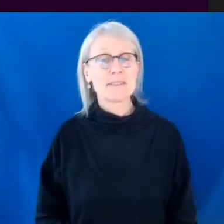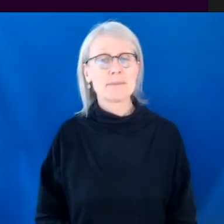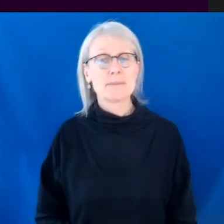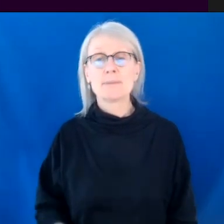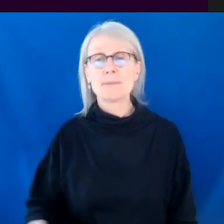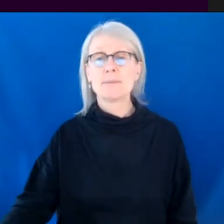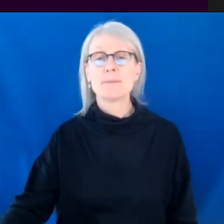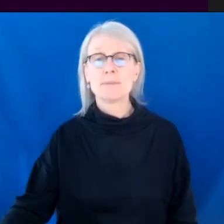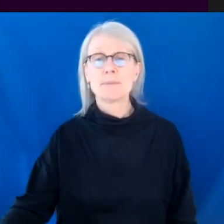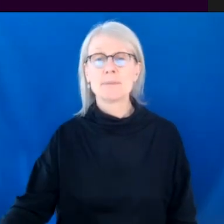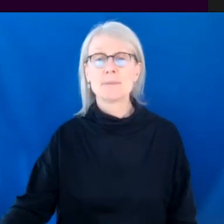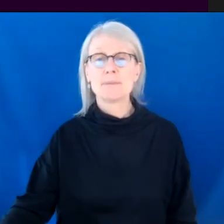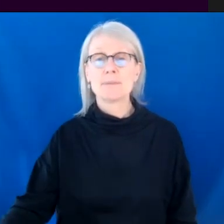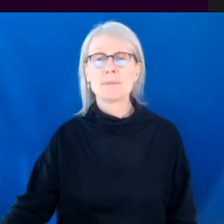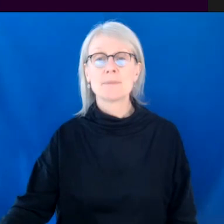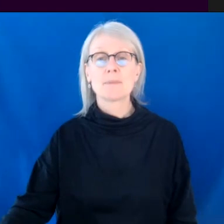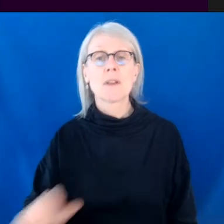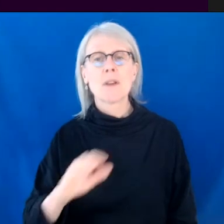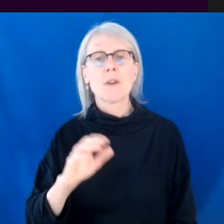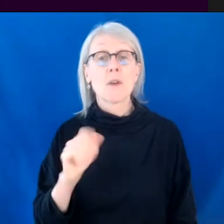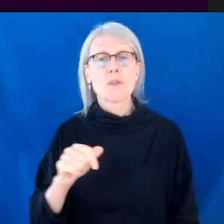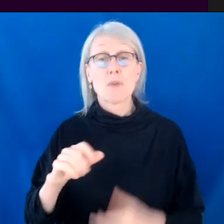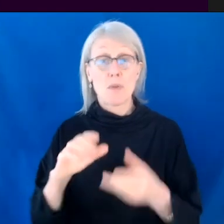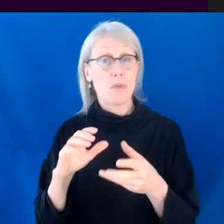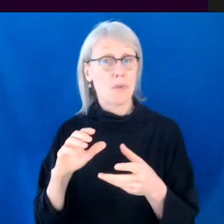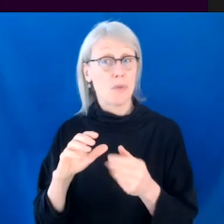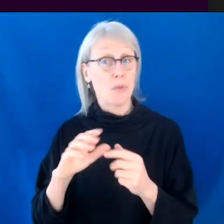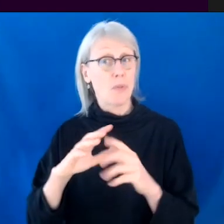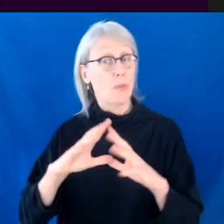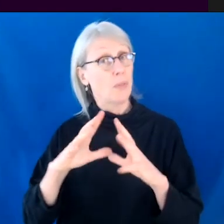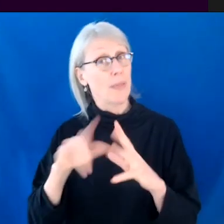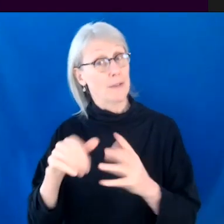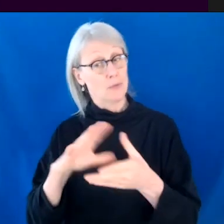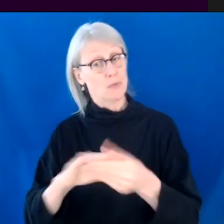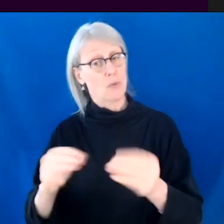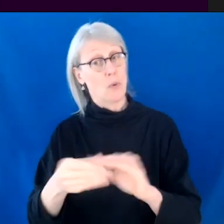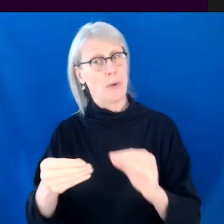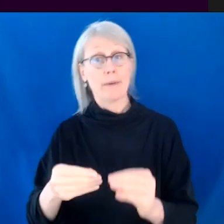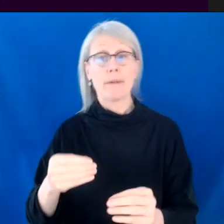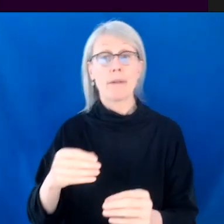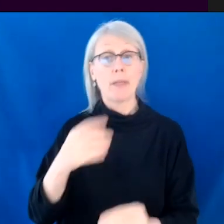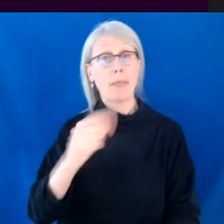of the Porter, what drew you to this story and why did the world need to hear the story of the Porter right now?